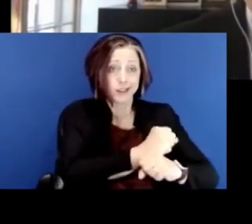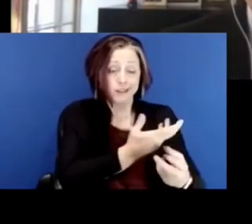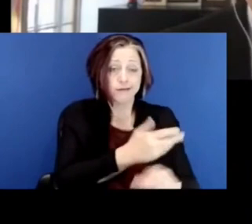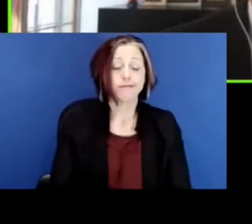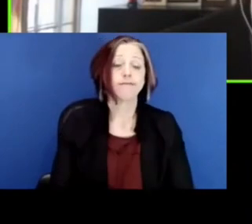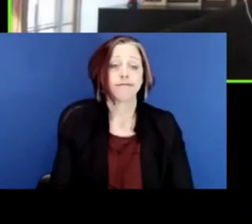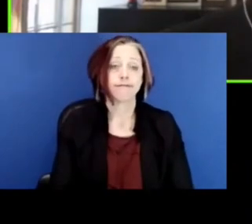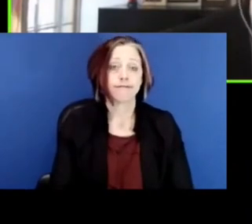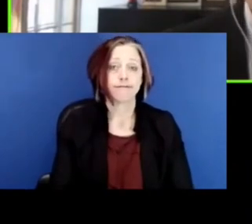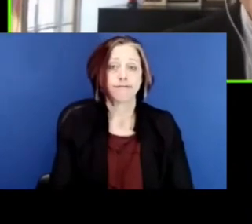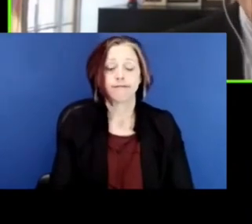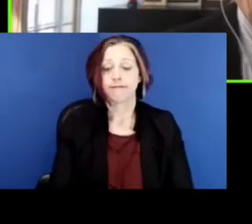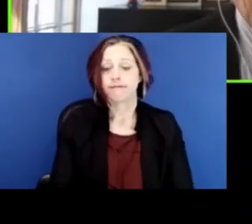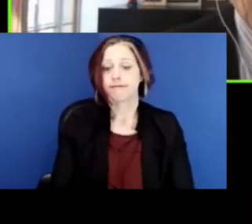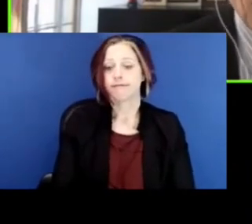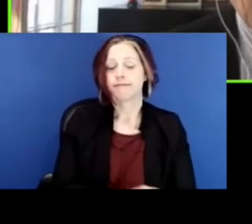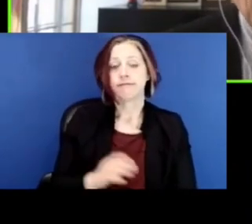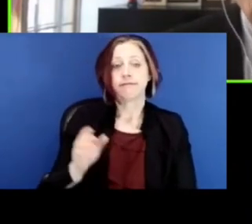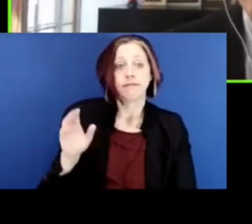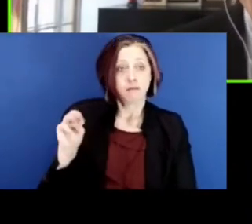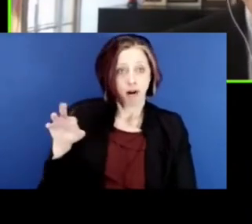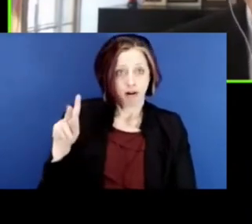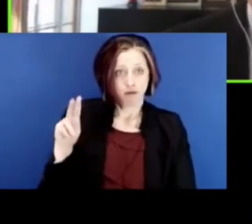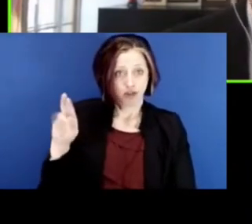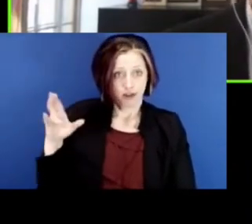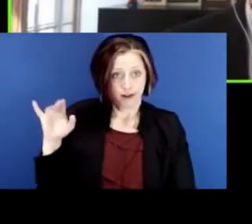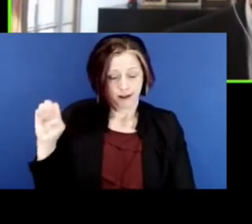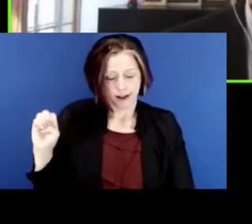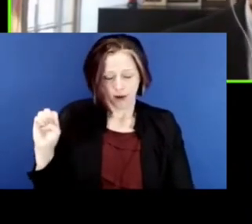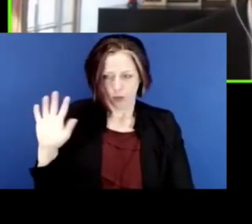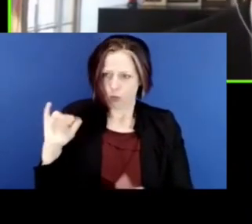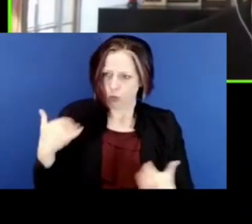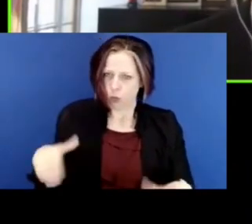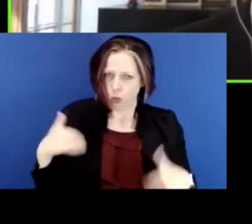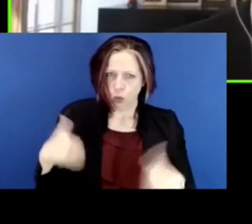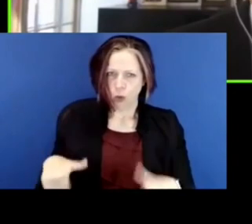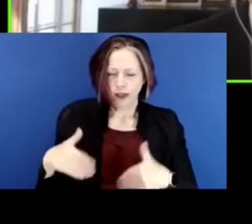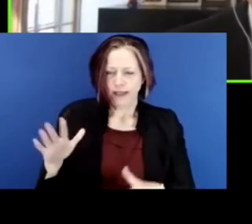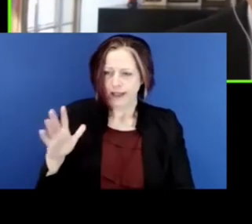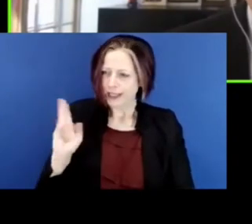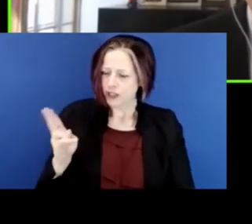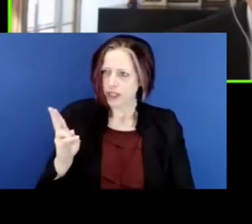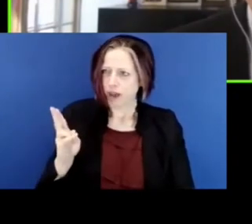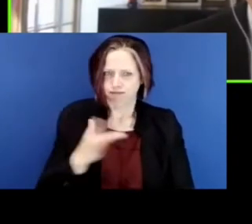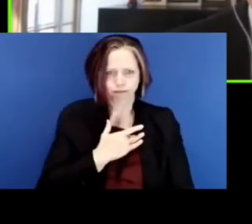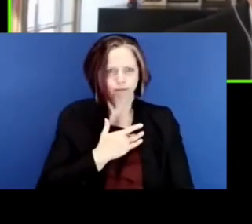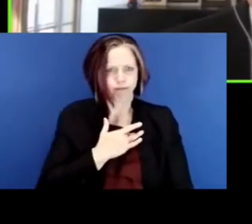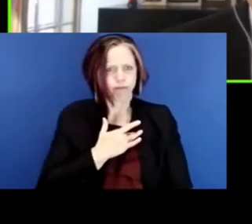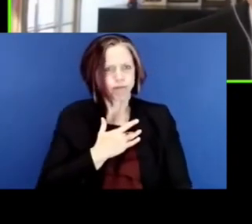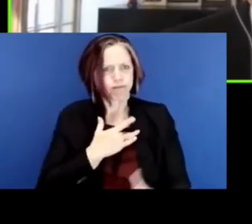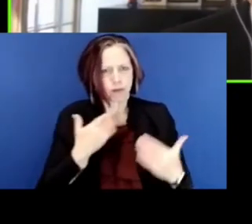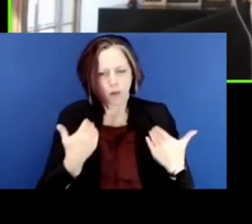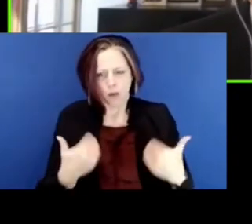Well, I'm struck by the historic moment of this time where